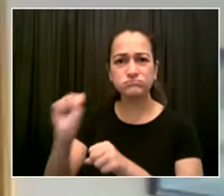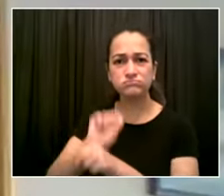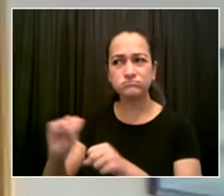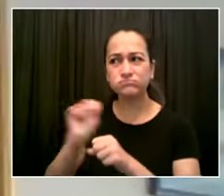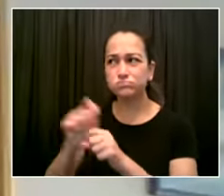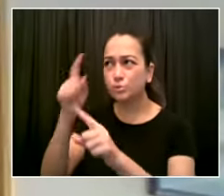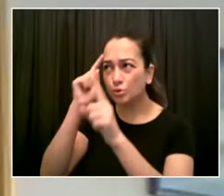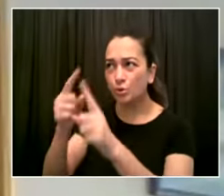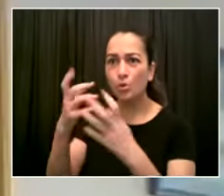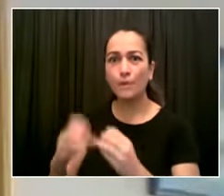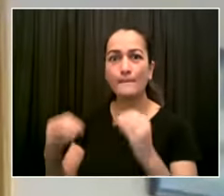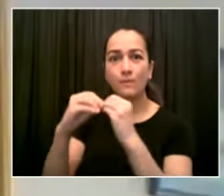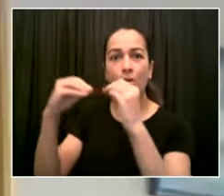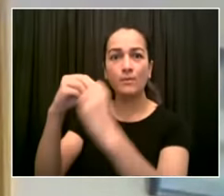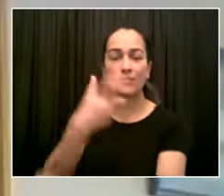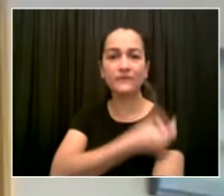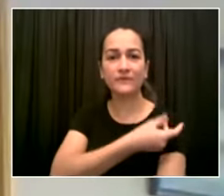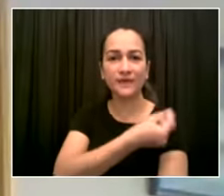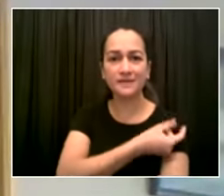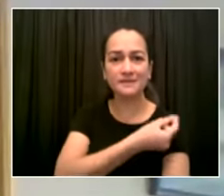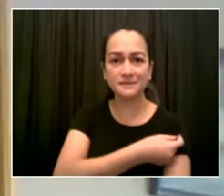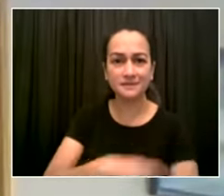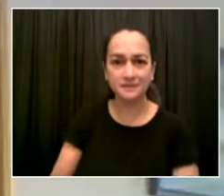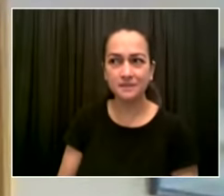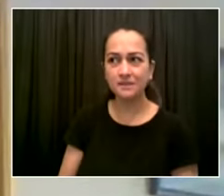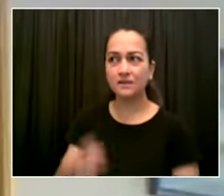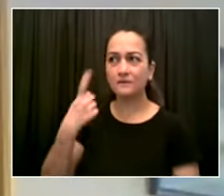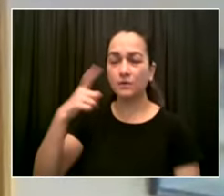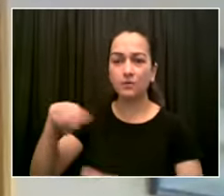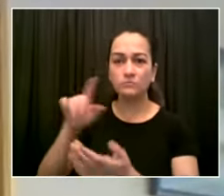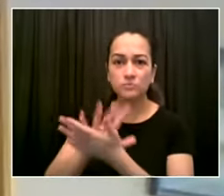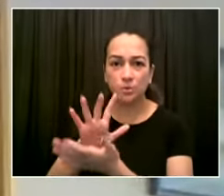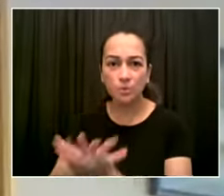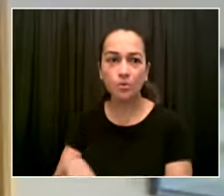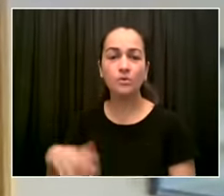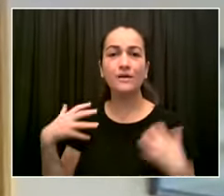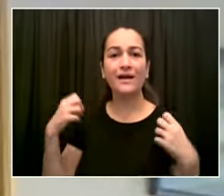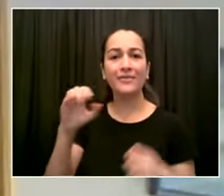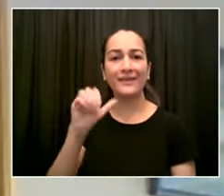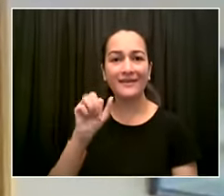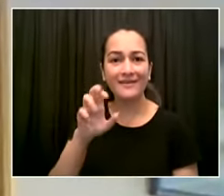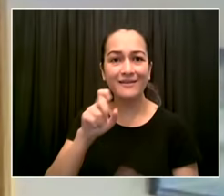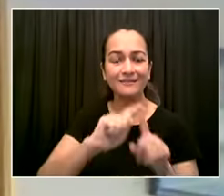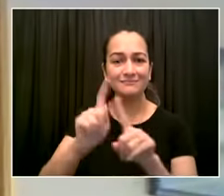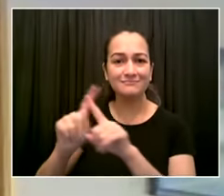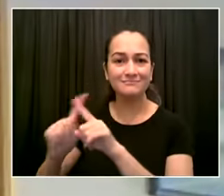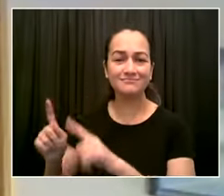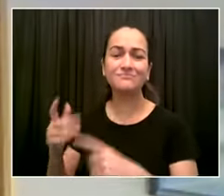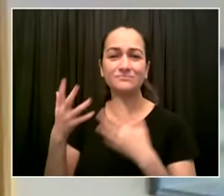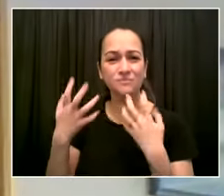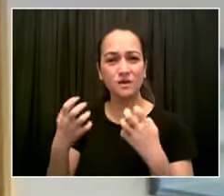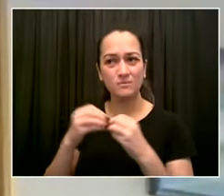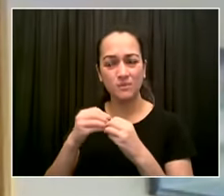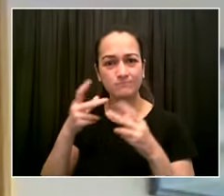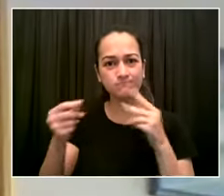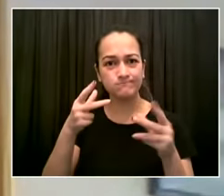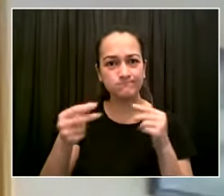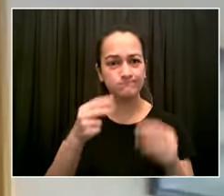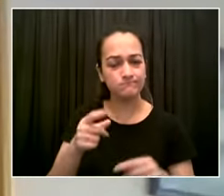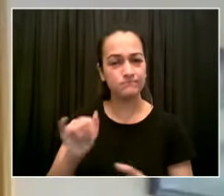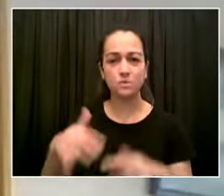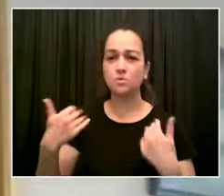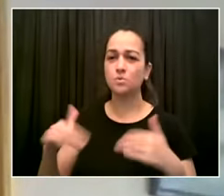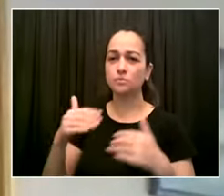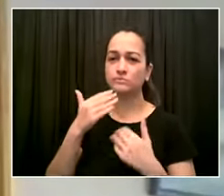islanders too although we recognize the accomplishment of over 10.5 million doses administered in new york